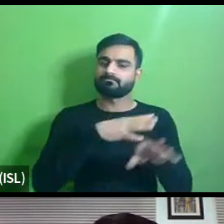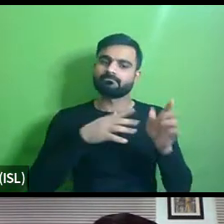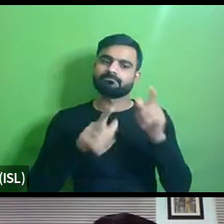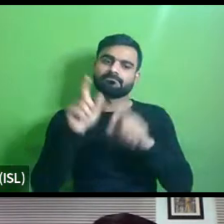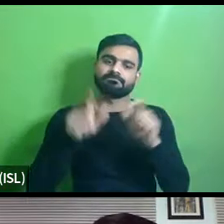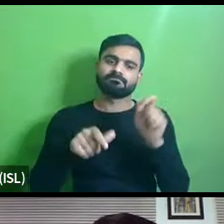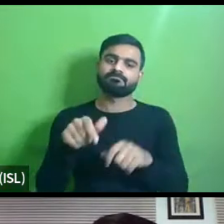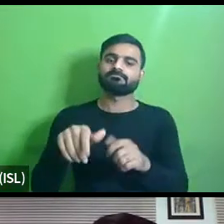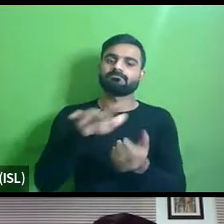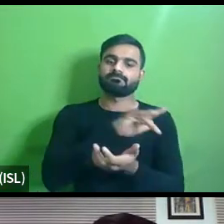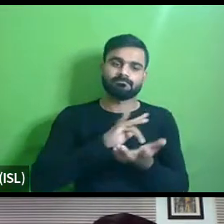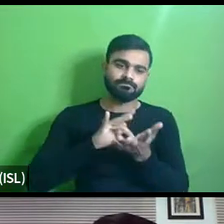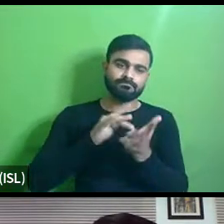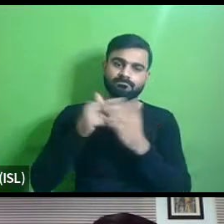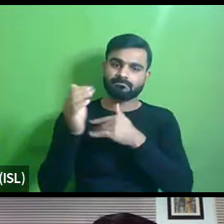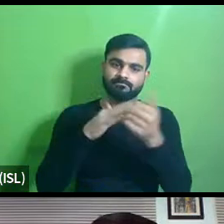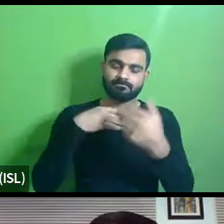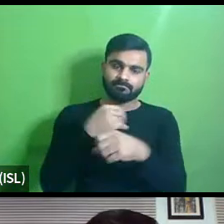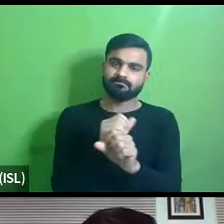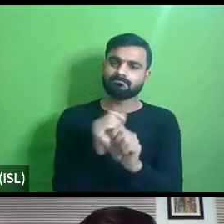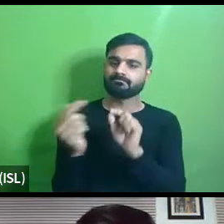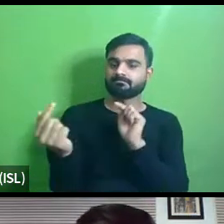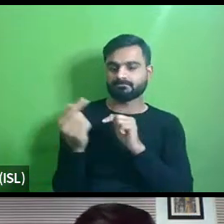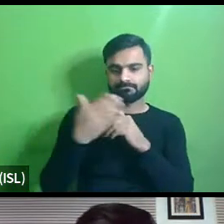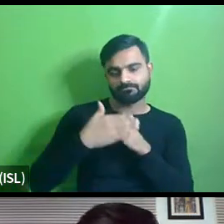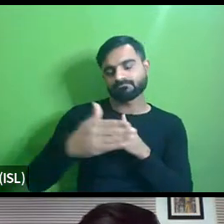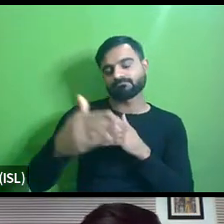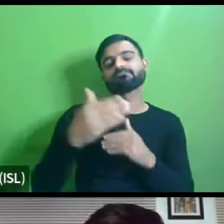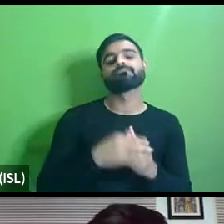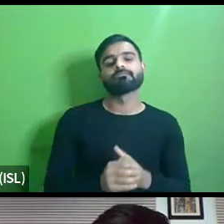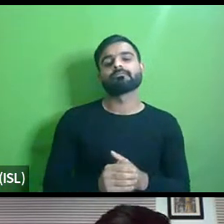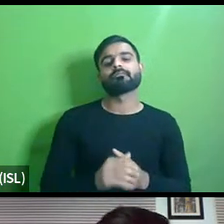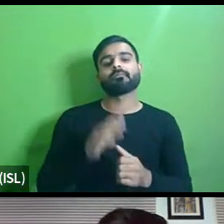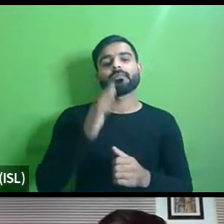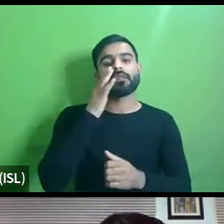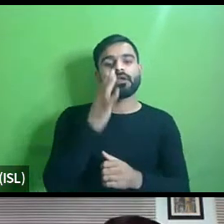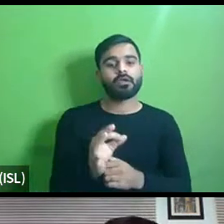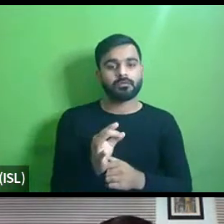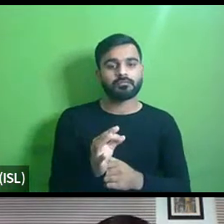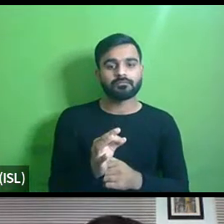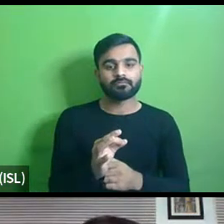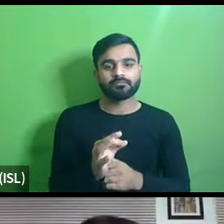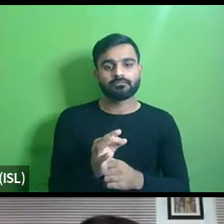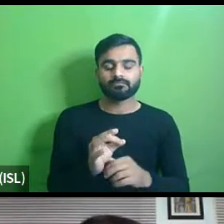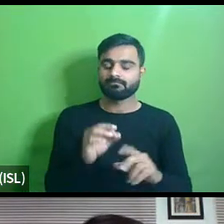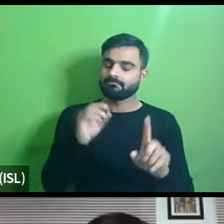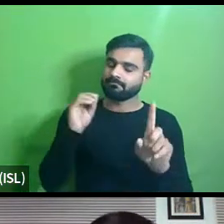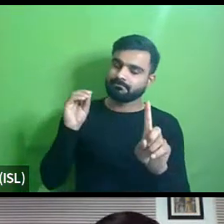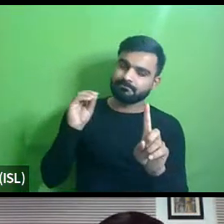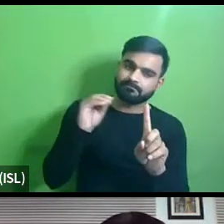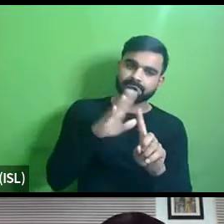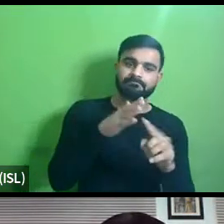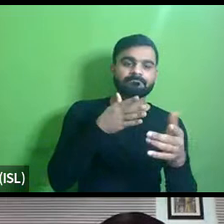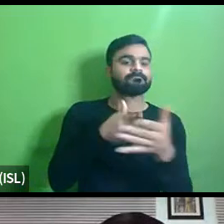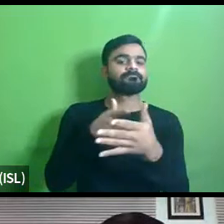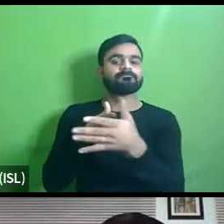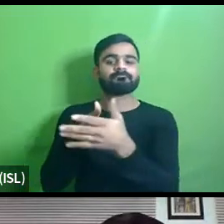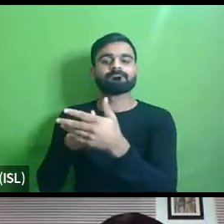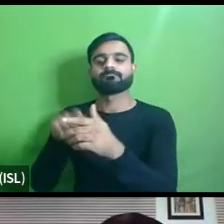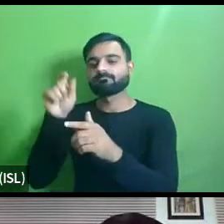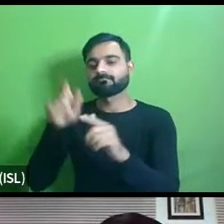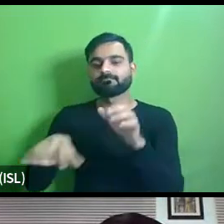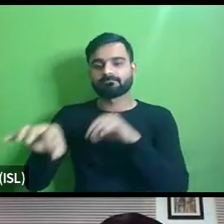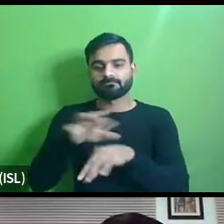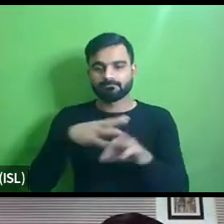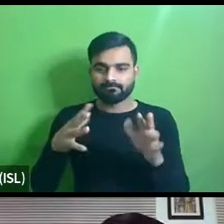so building on that argument further i think it is also important to reflect on the challenges faced by cities